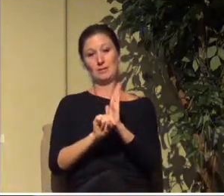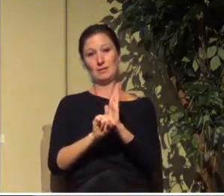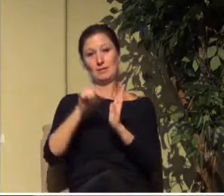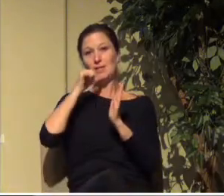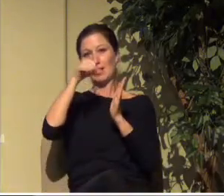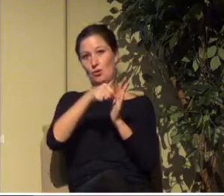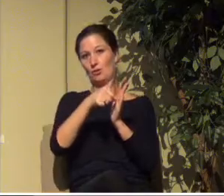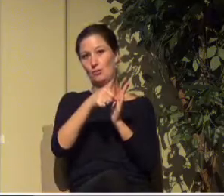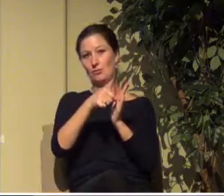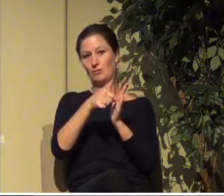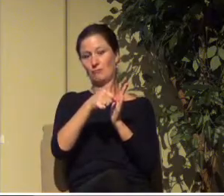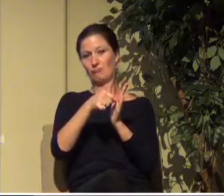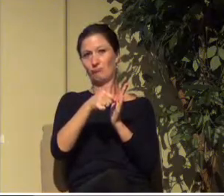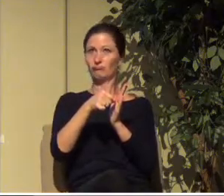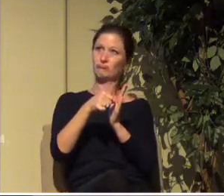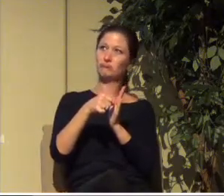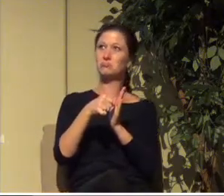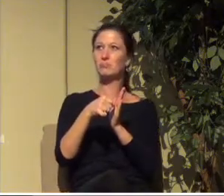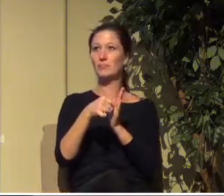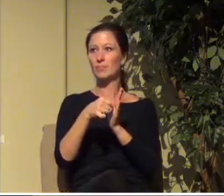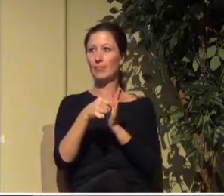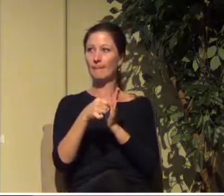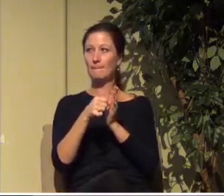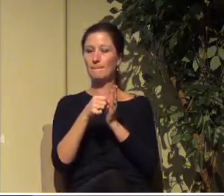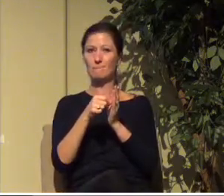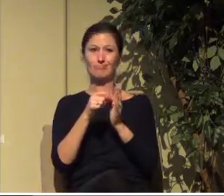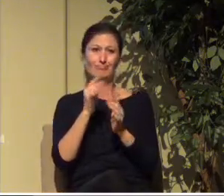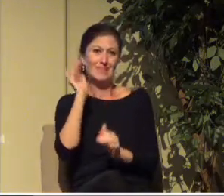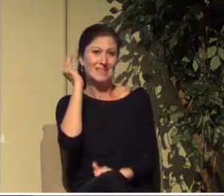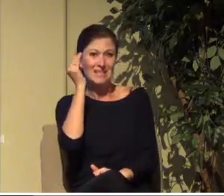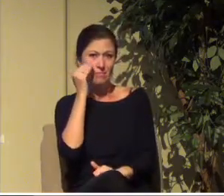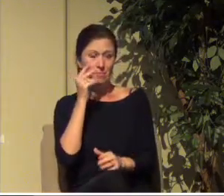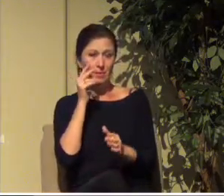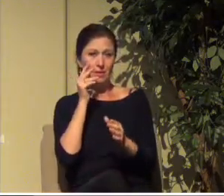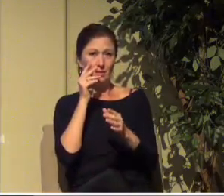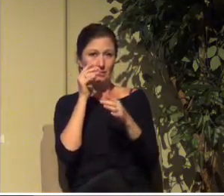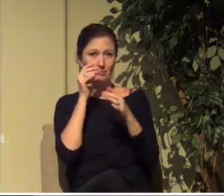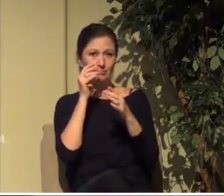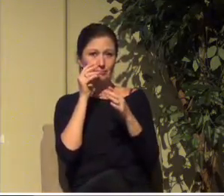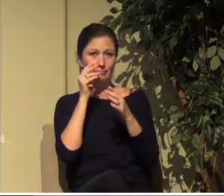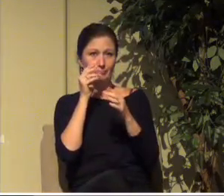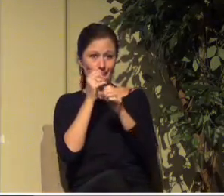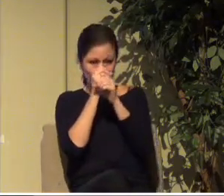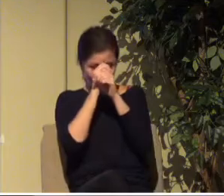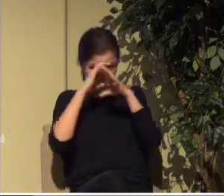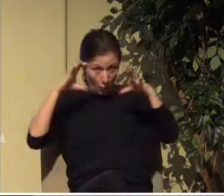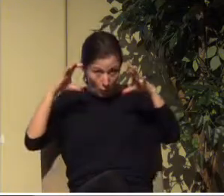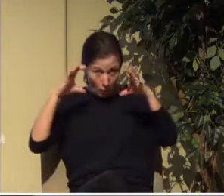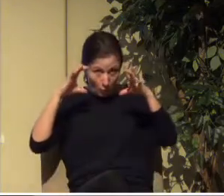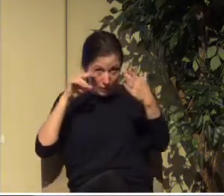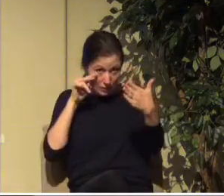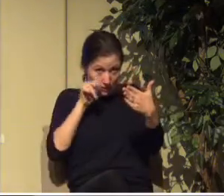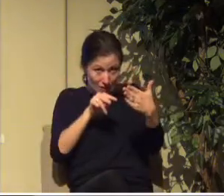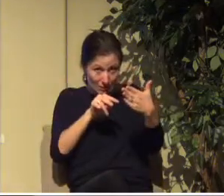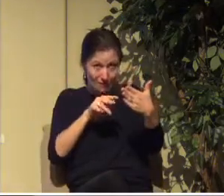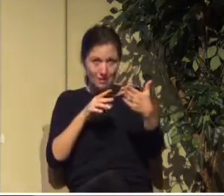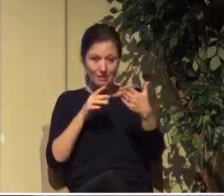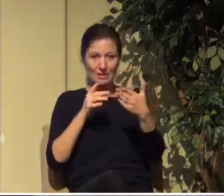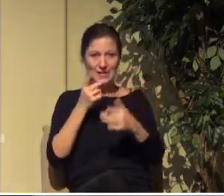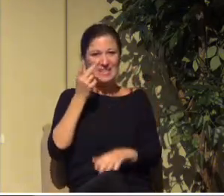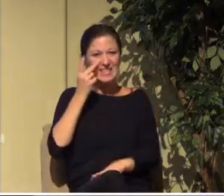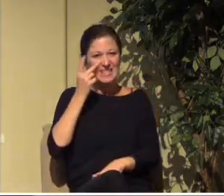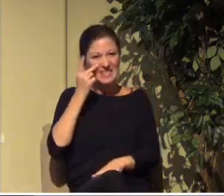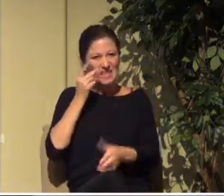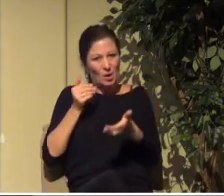you find in the Bible, are like close-up view, like walking, sitting here in this building. The piano is a certain